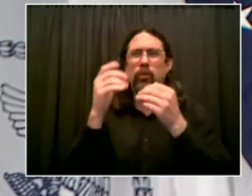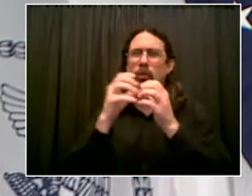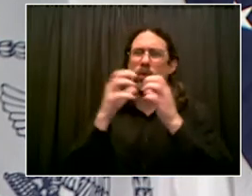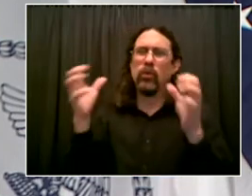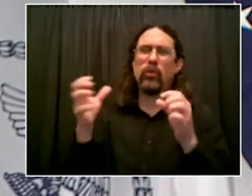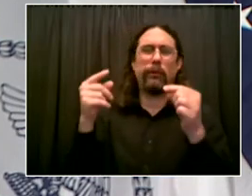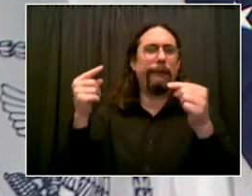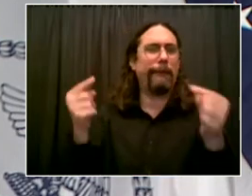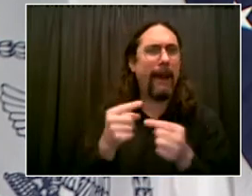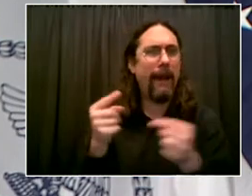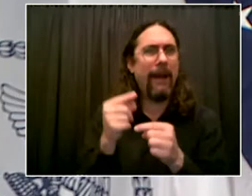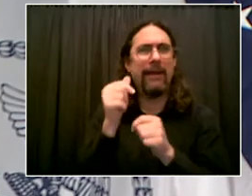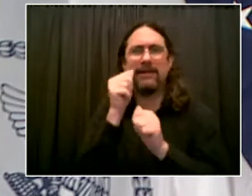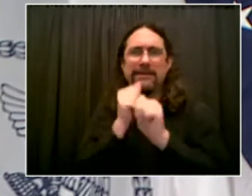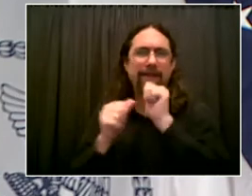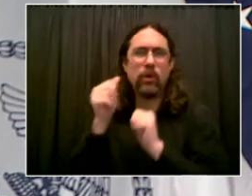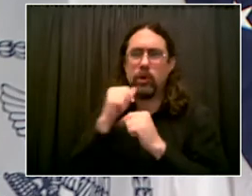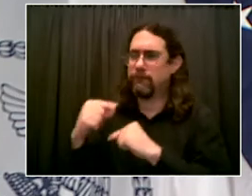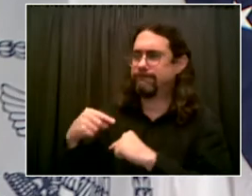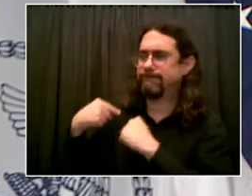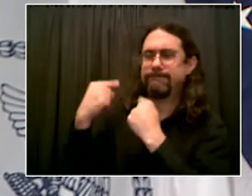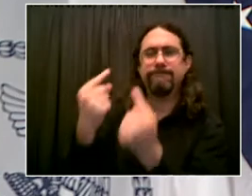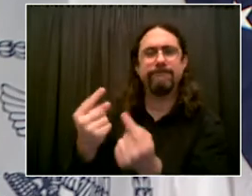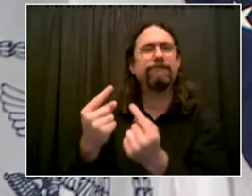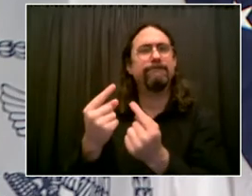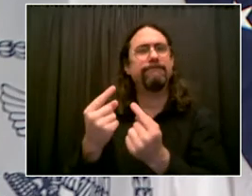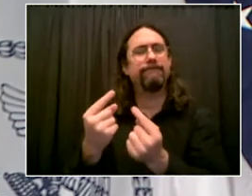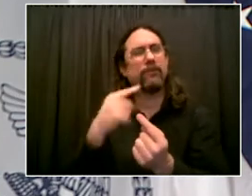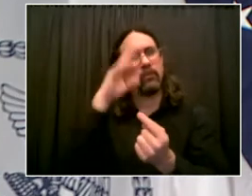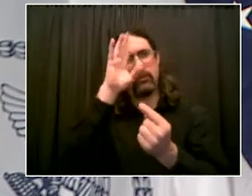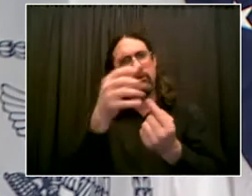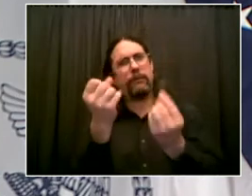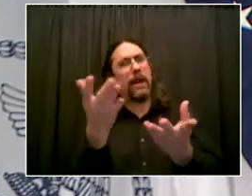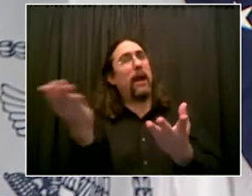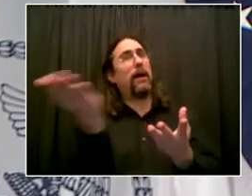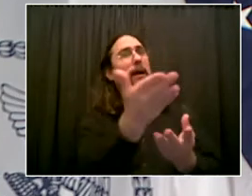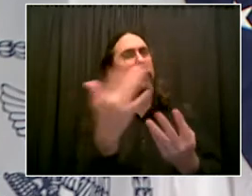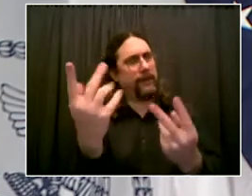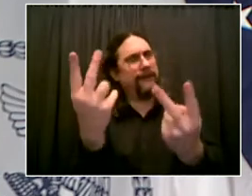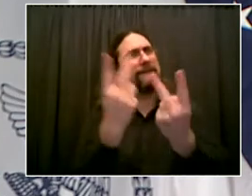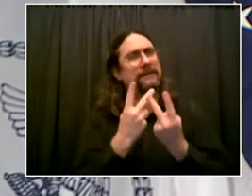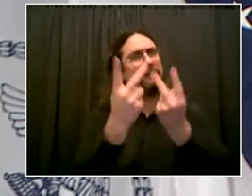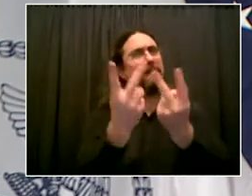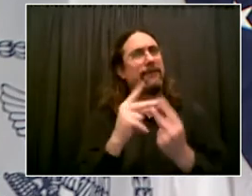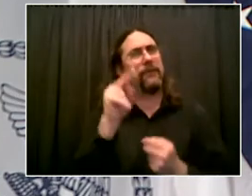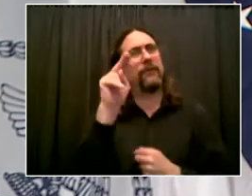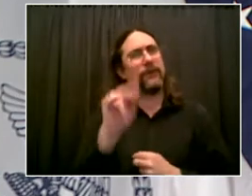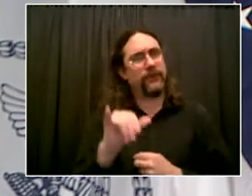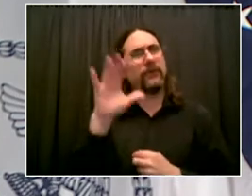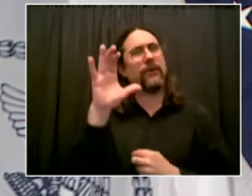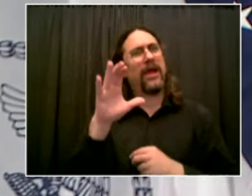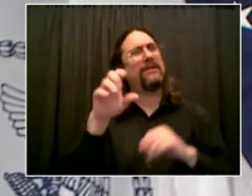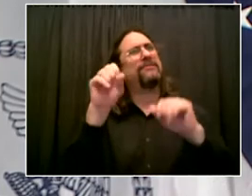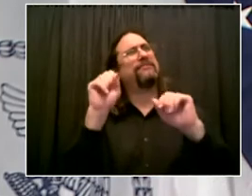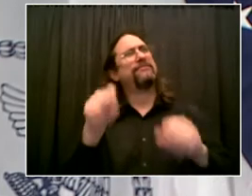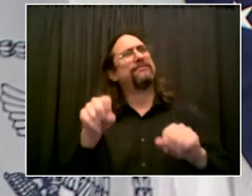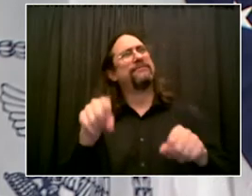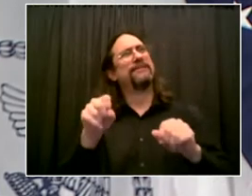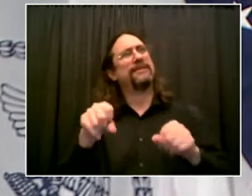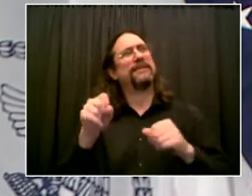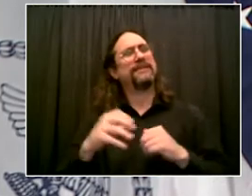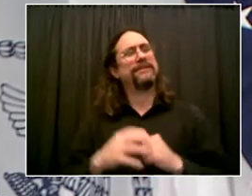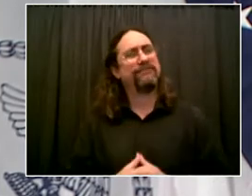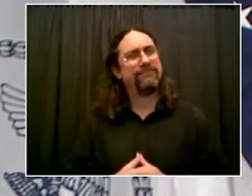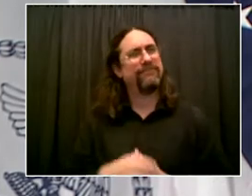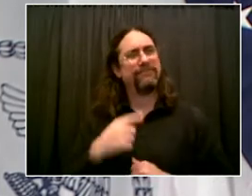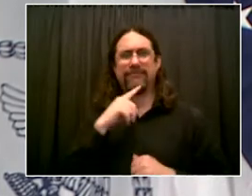help out. So I'm excited to say that the vaccination for tourists is ready to go. Go ahead, Felipe. Thank you.